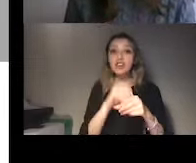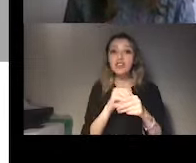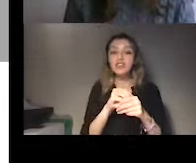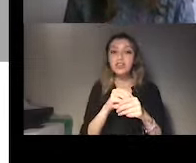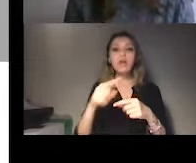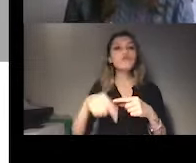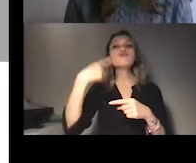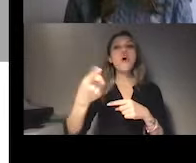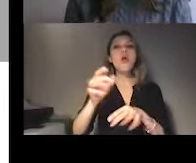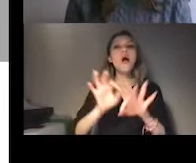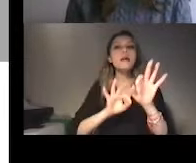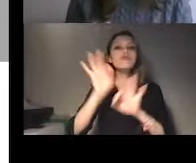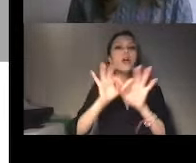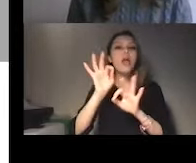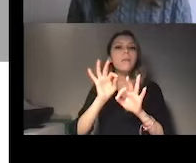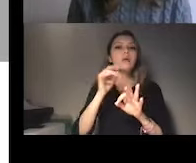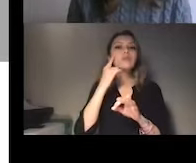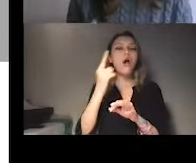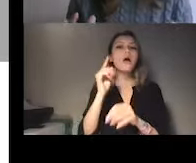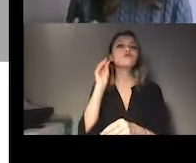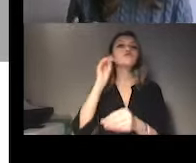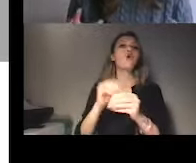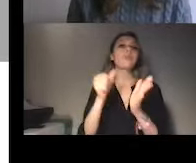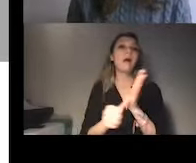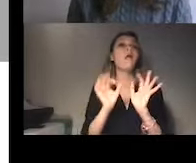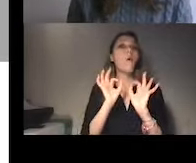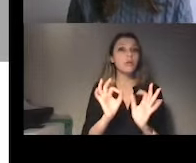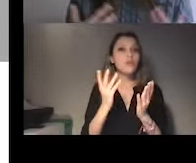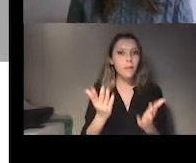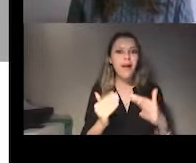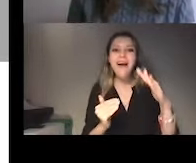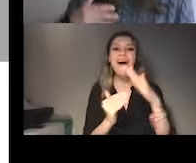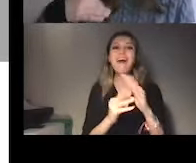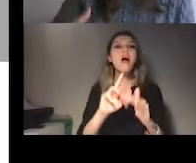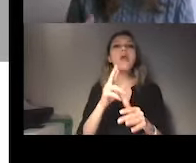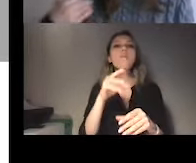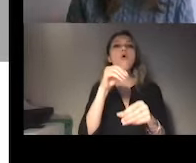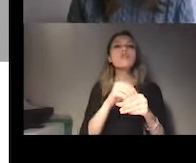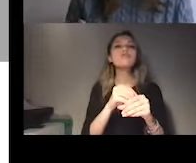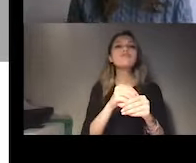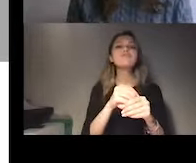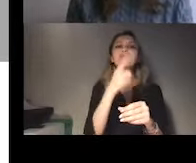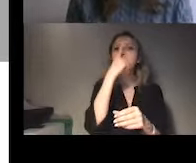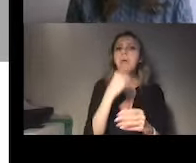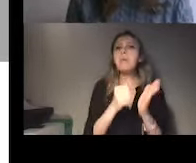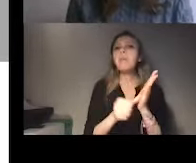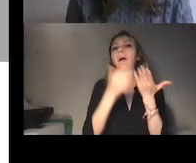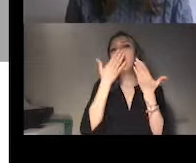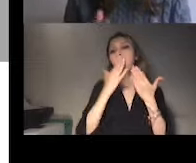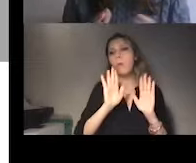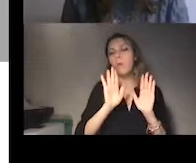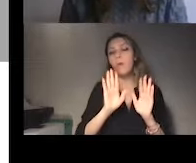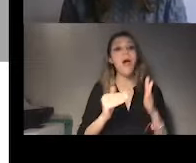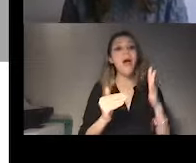midterm report, there is no official deadline. It's just a suggestion to submit it after two years and a half.